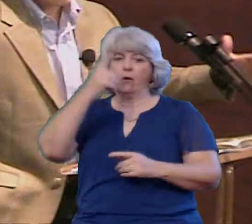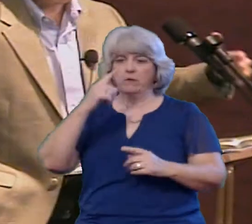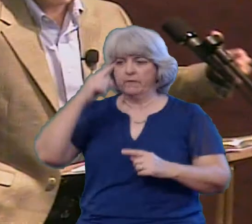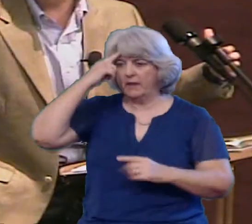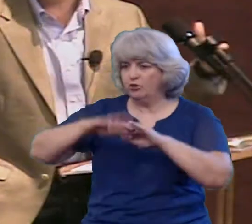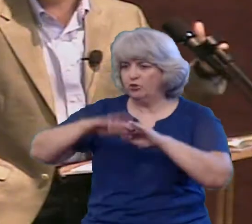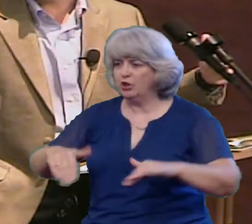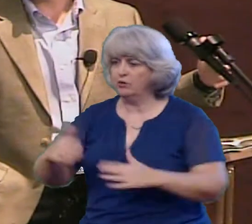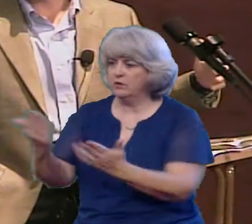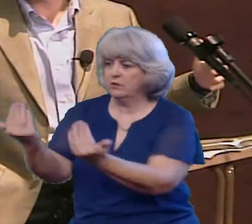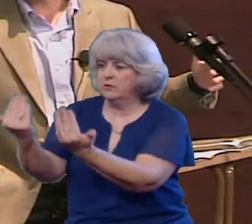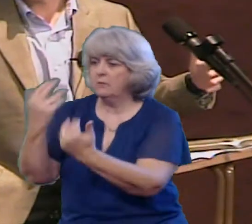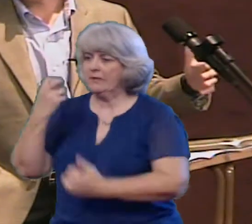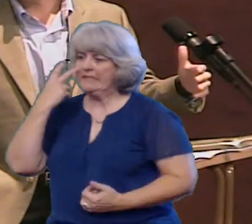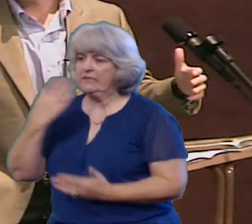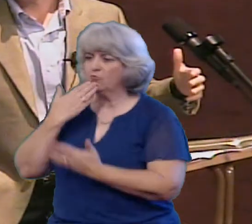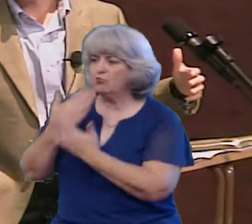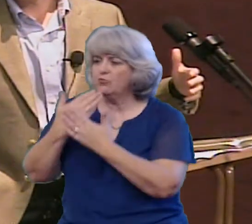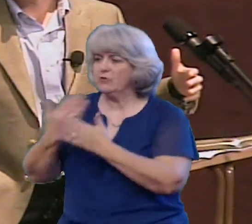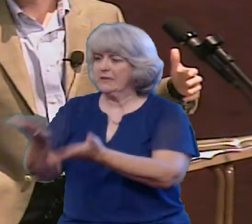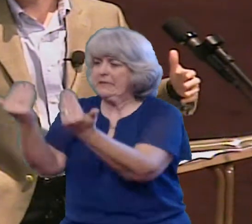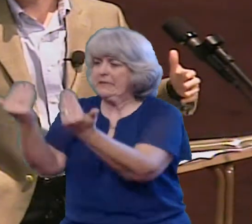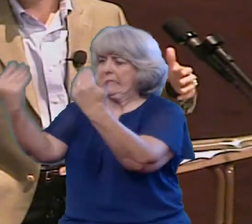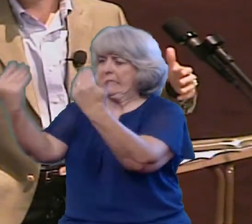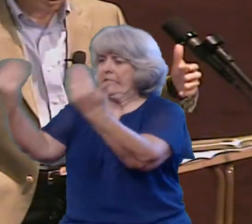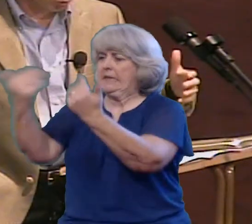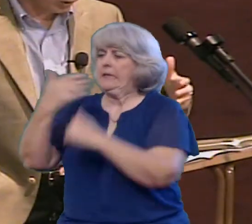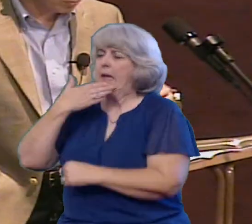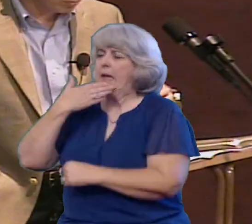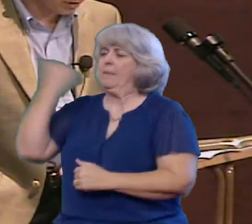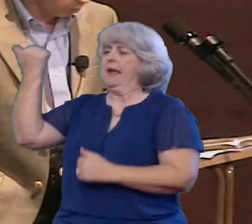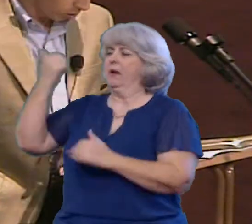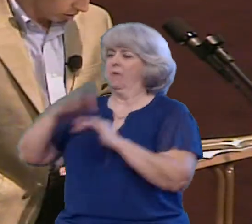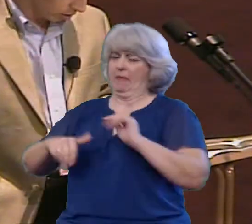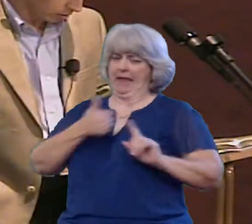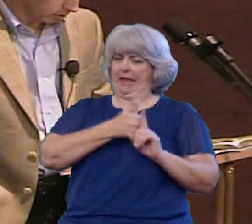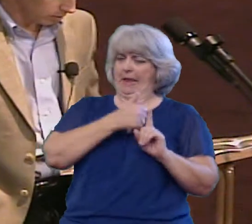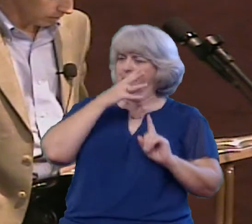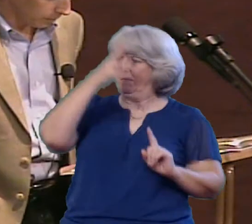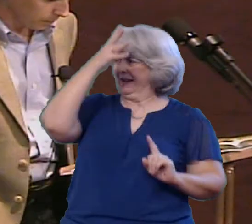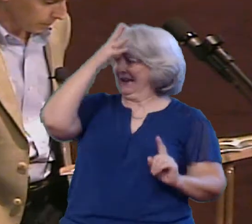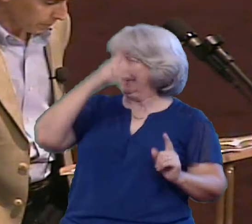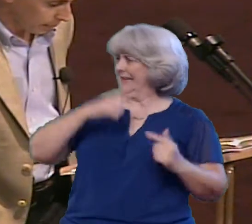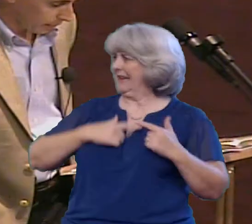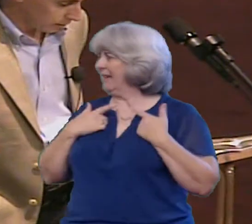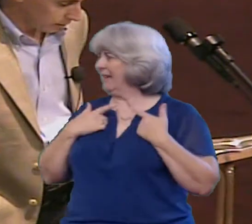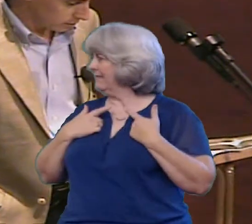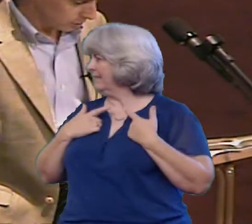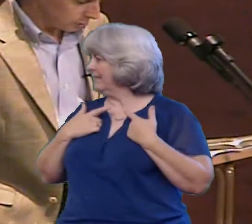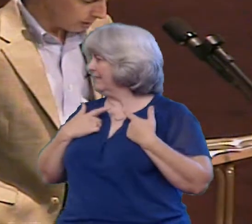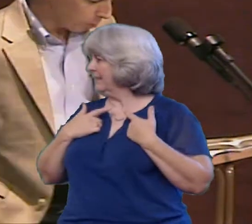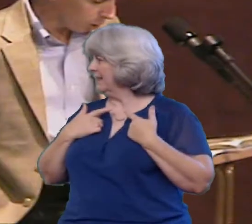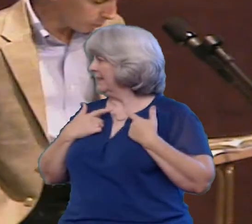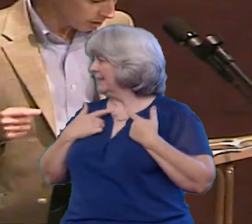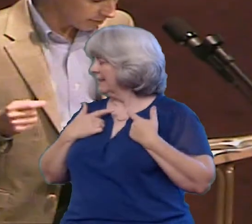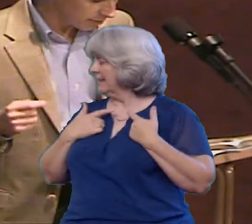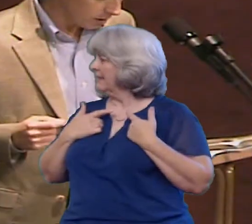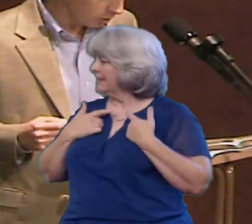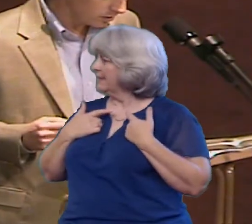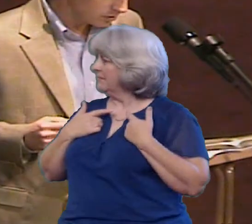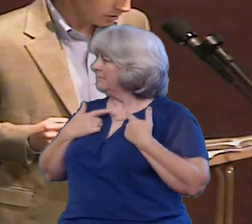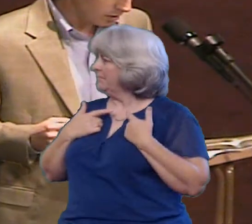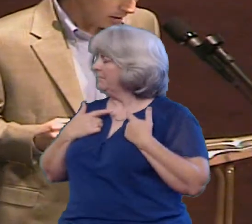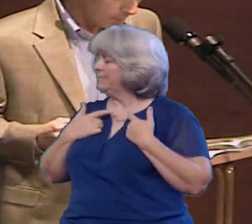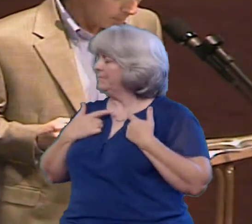have better than what they did You know, how do we make that work? You see, purpose-driven